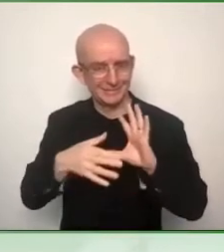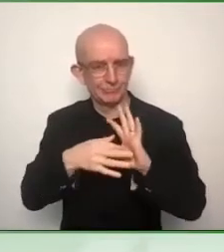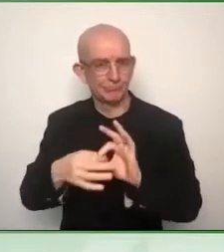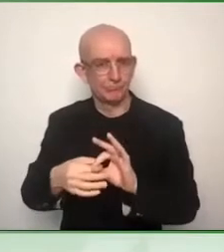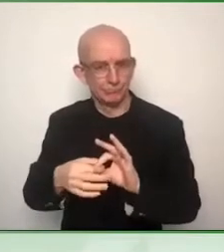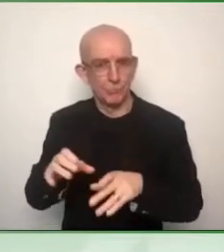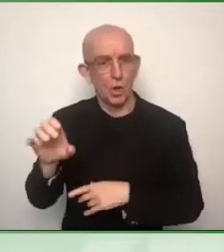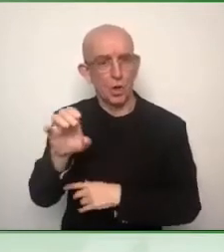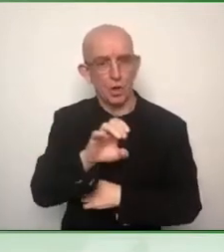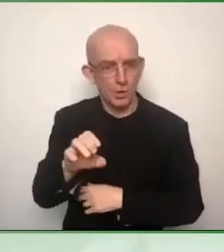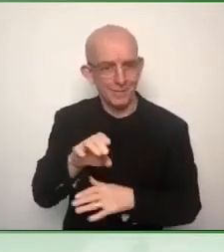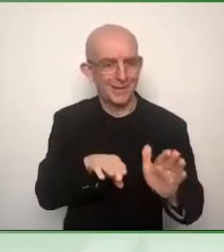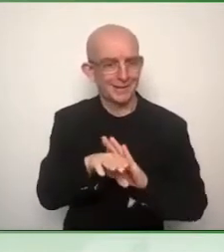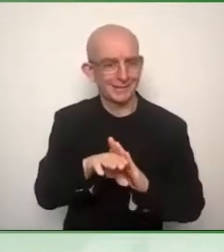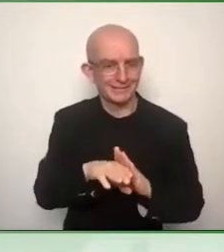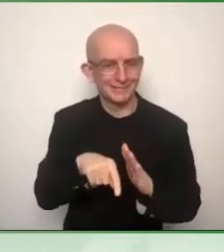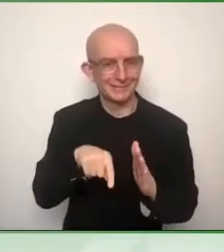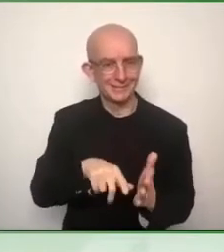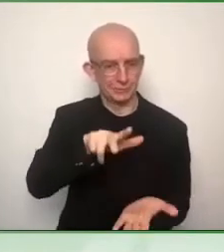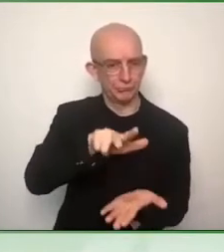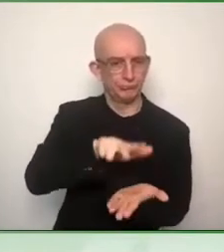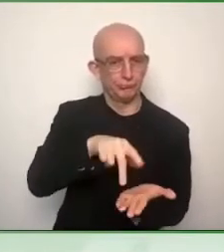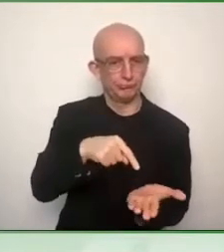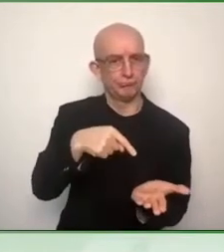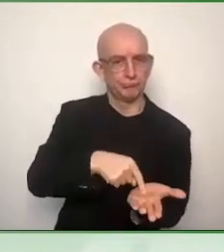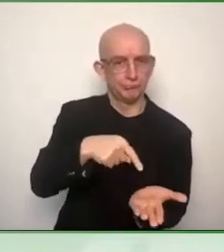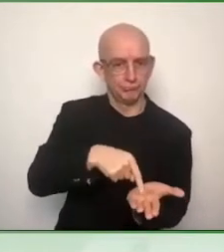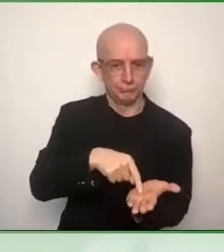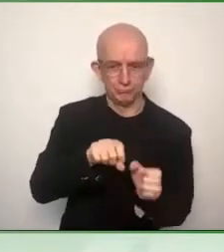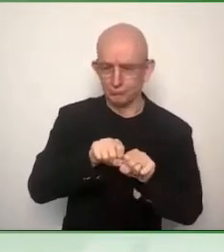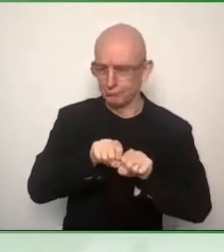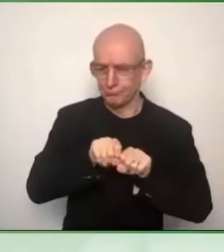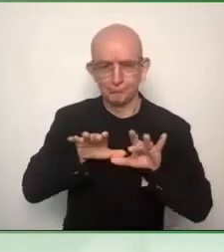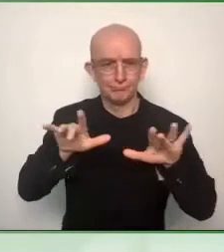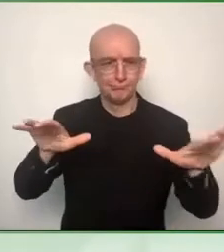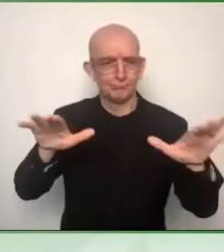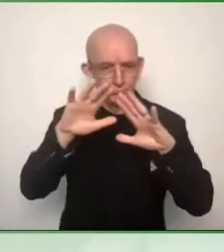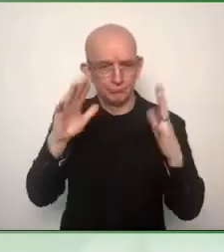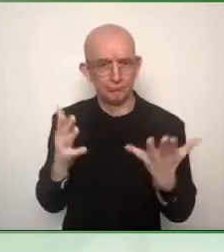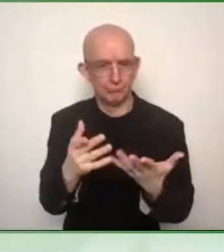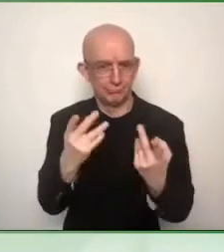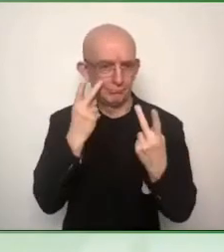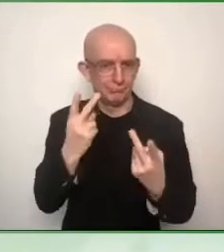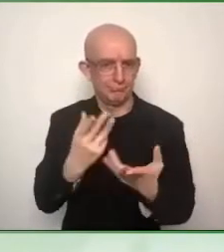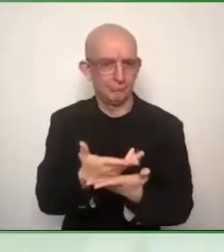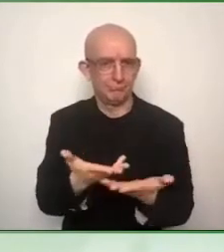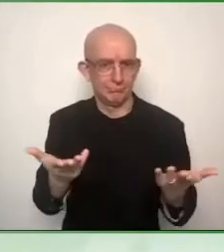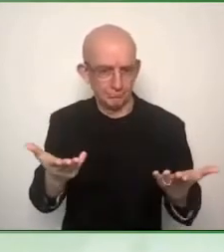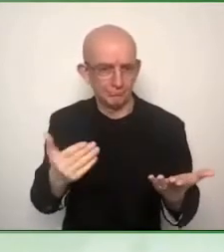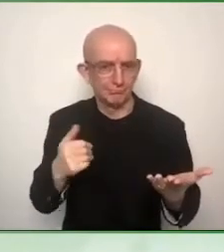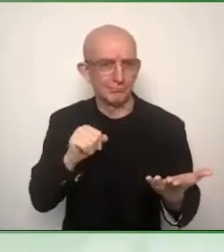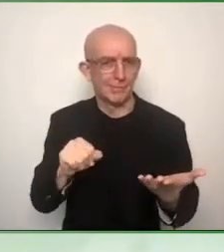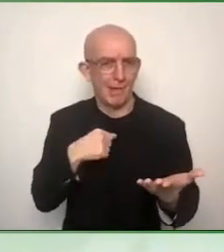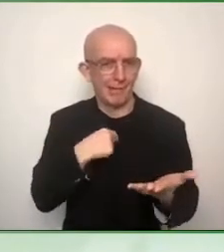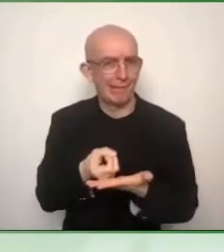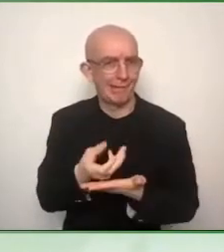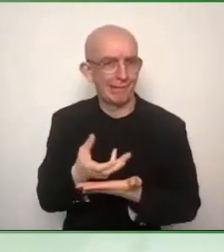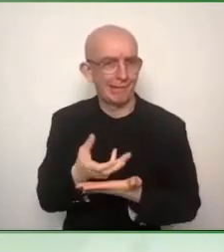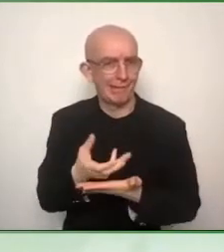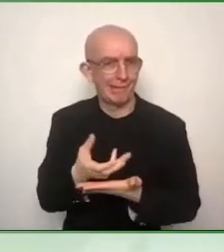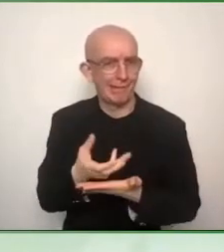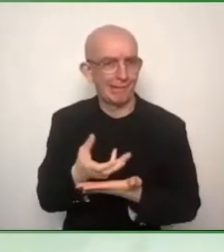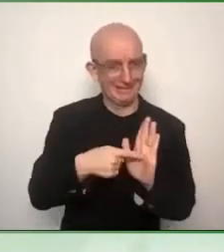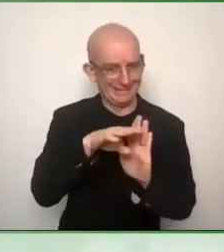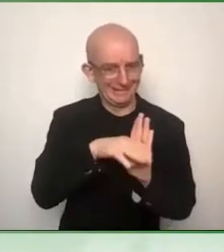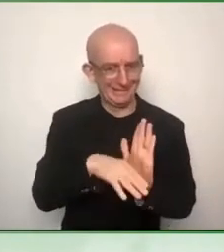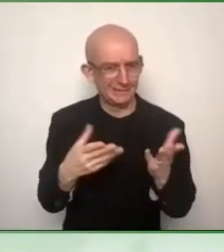because we are so embedded in its work that we need to realize